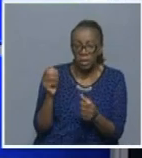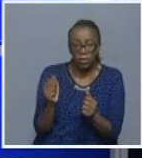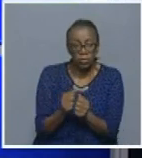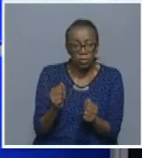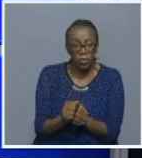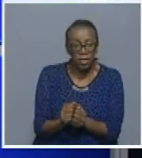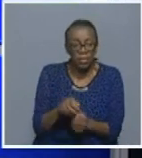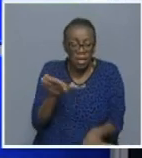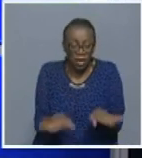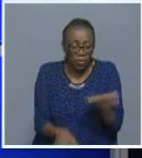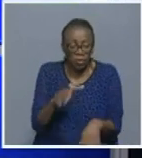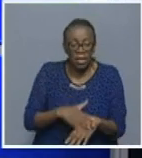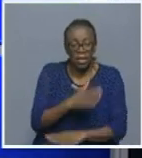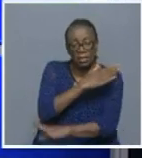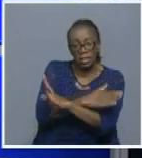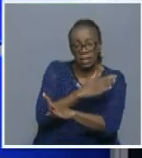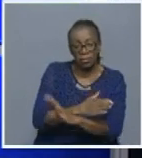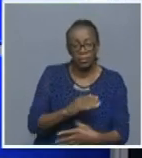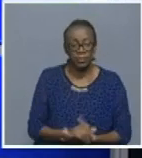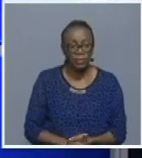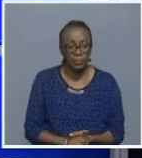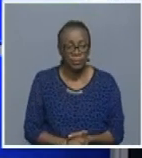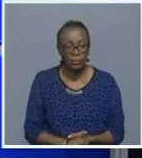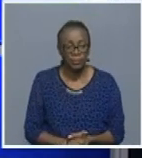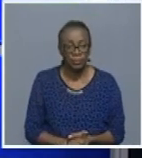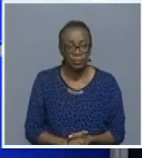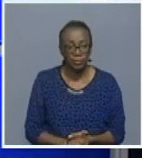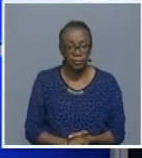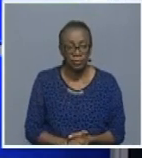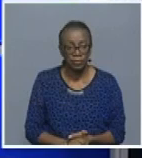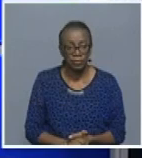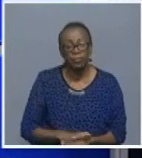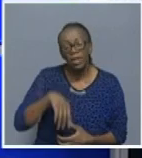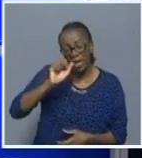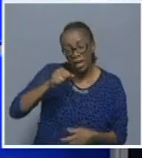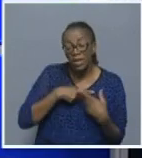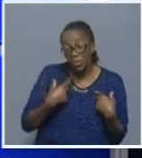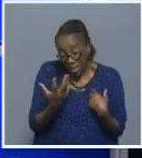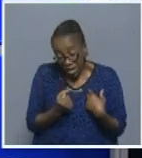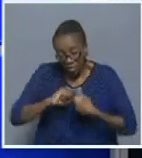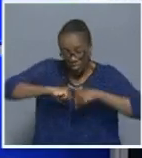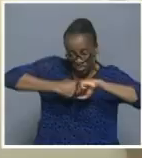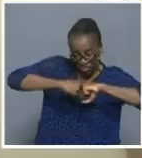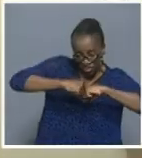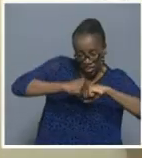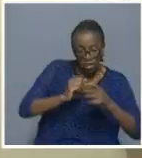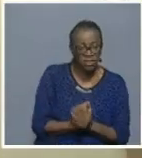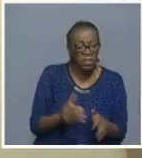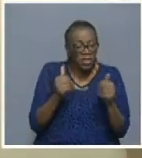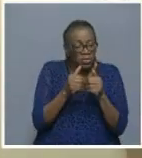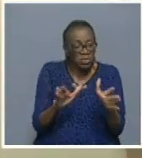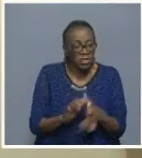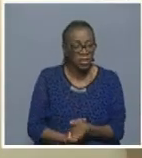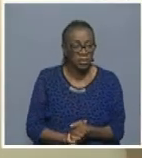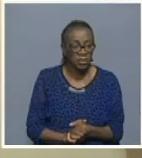Yes, we have a couple of them, but to start with, it is very difficult for us